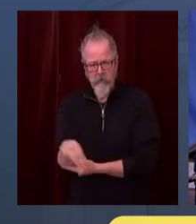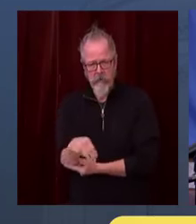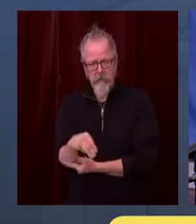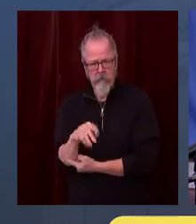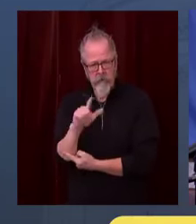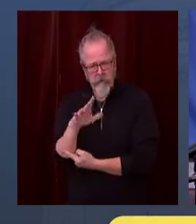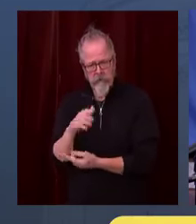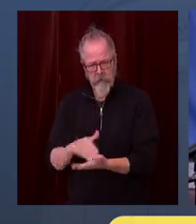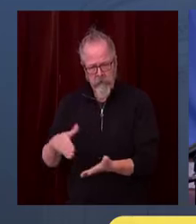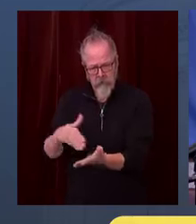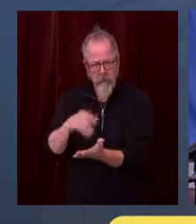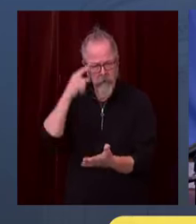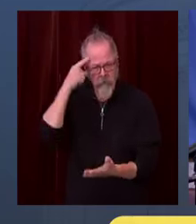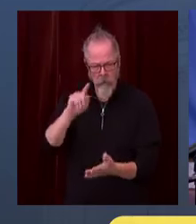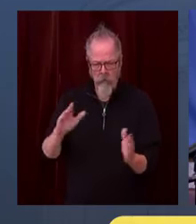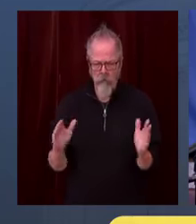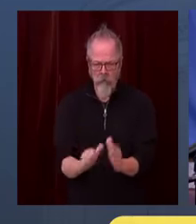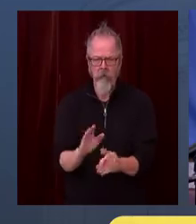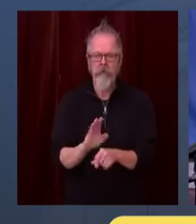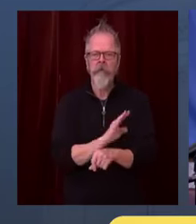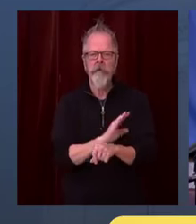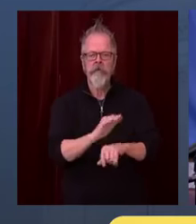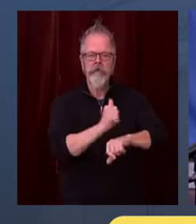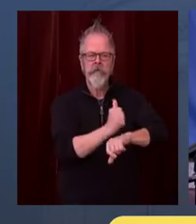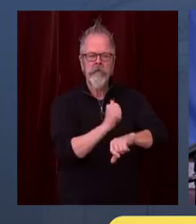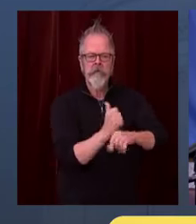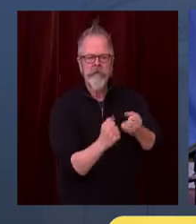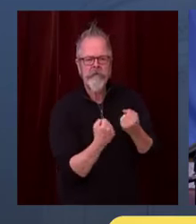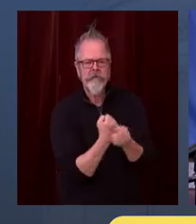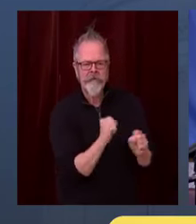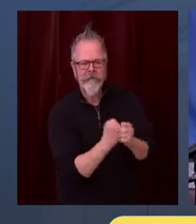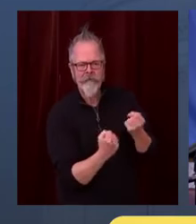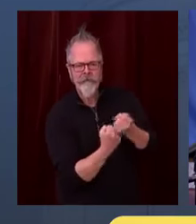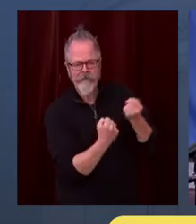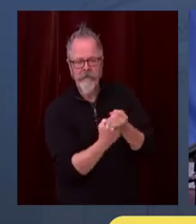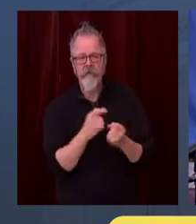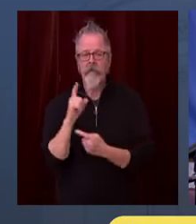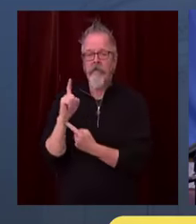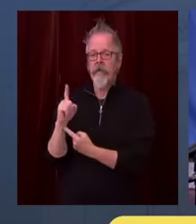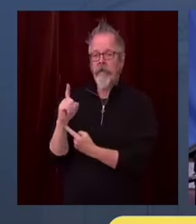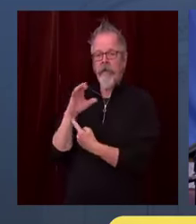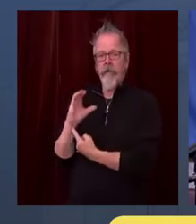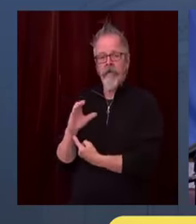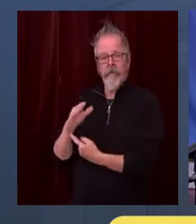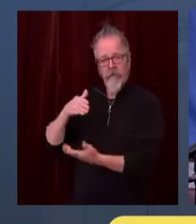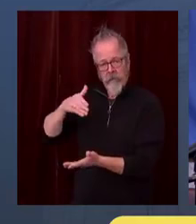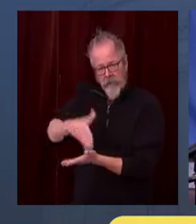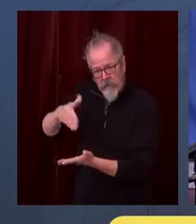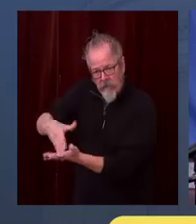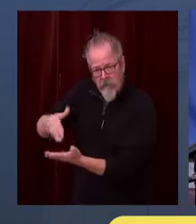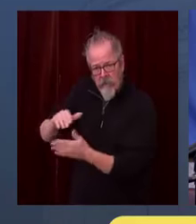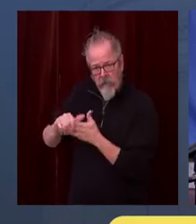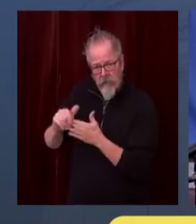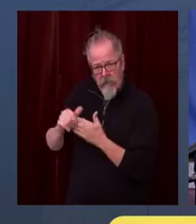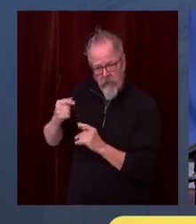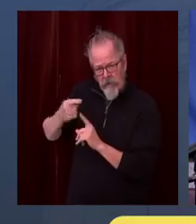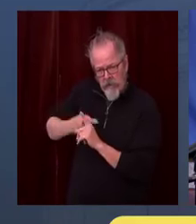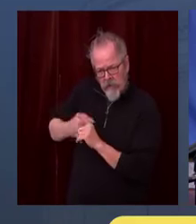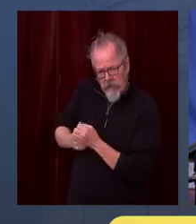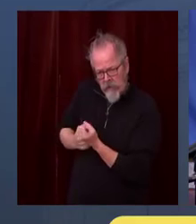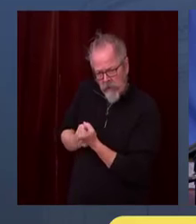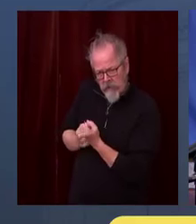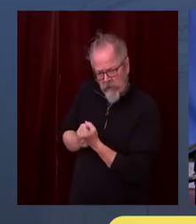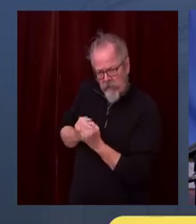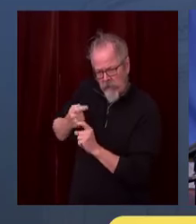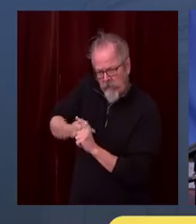And today I'm announcing another effort to reduce the hardship of this pandemic that has brought to business